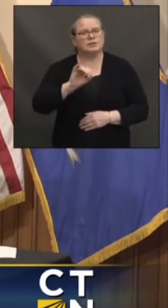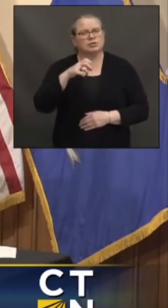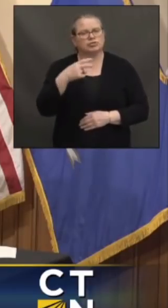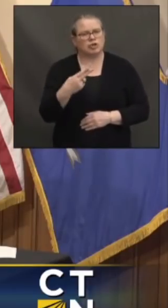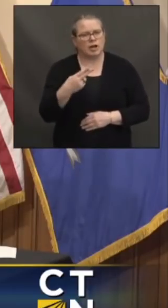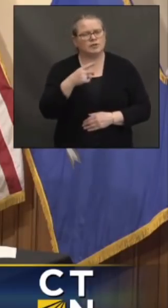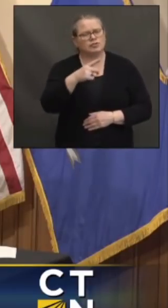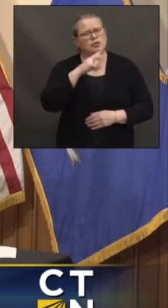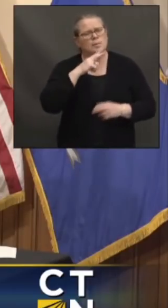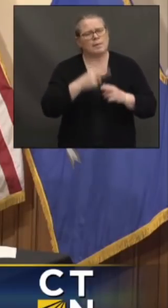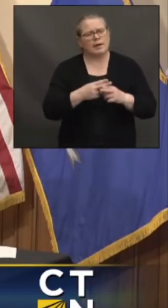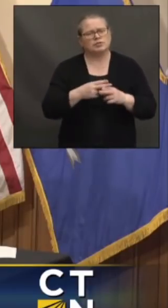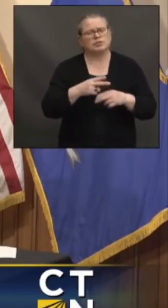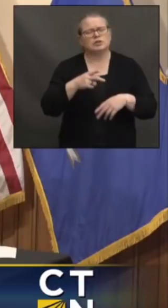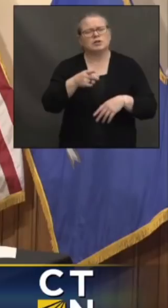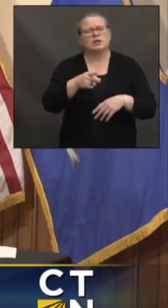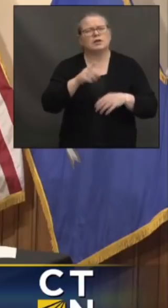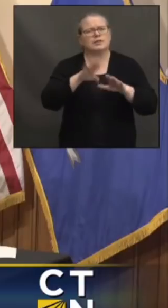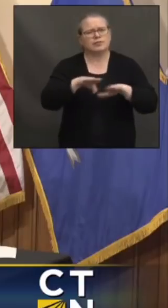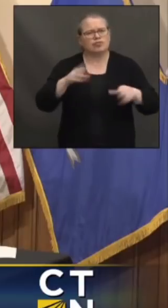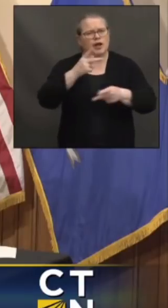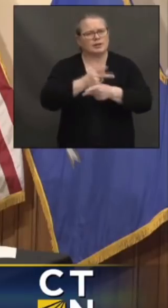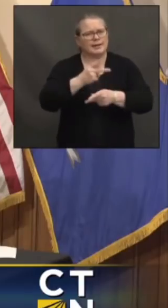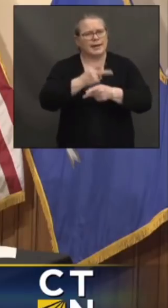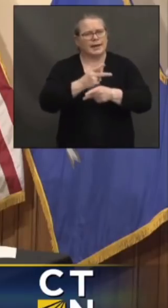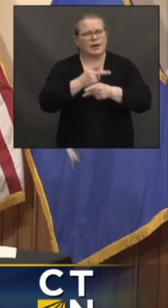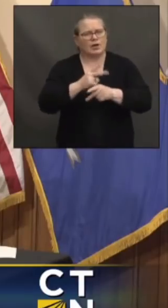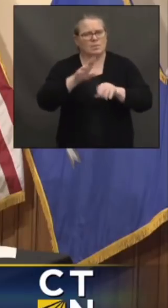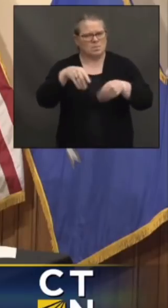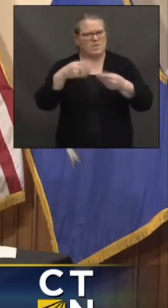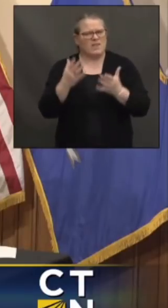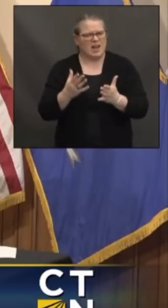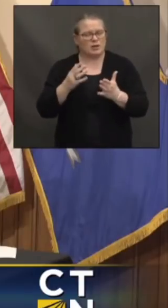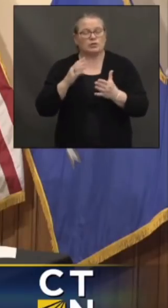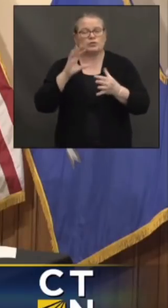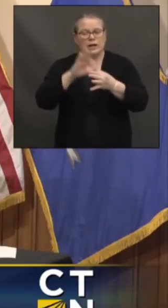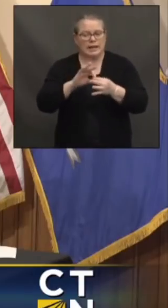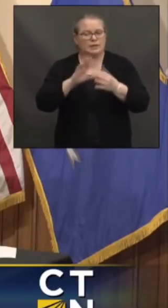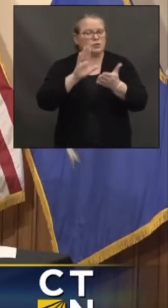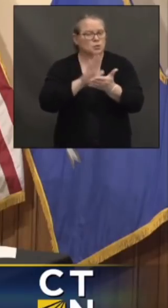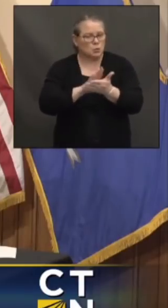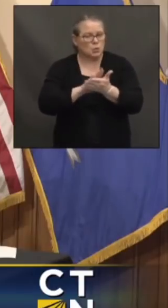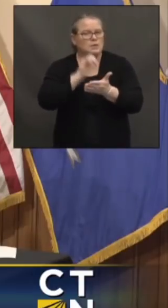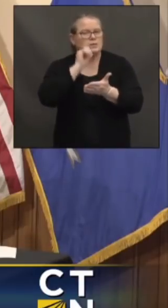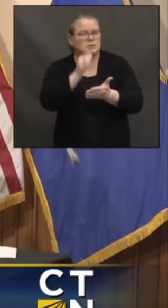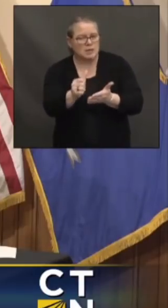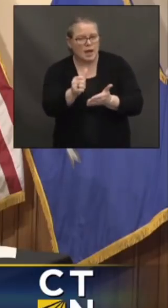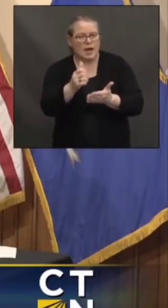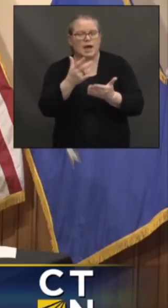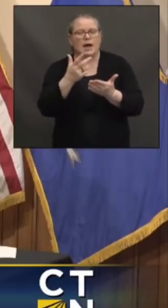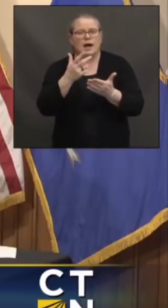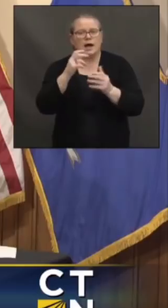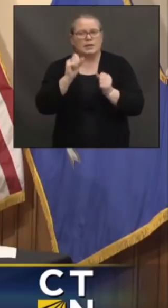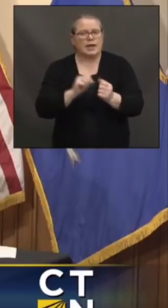who are not connected to schools or districts. We've heard some complaints for those folks. Do you have numbers on